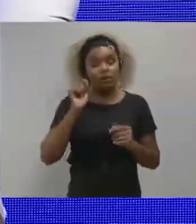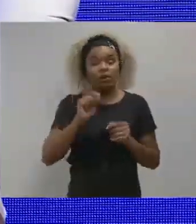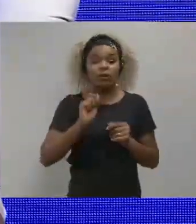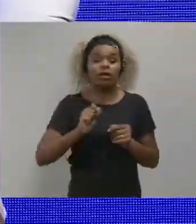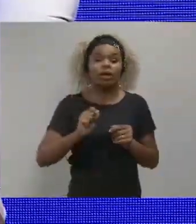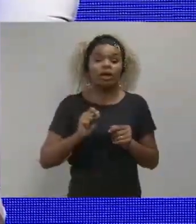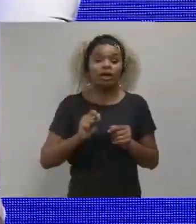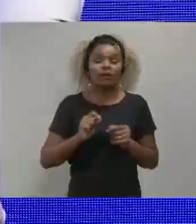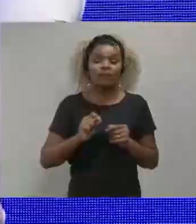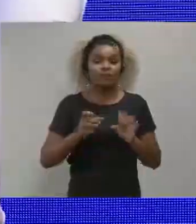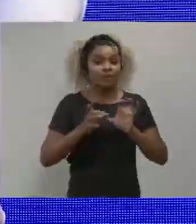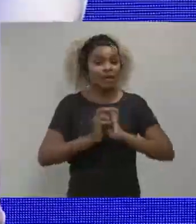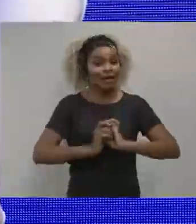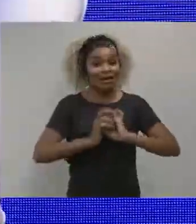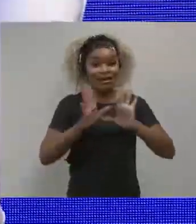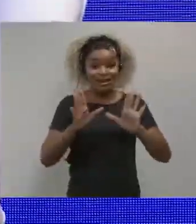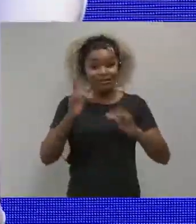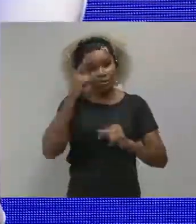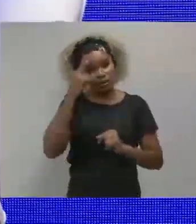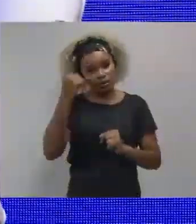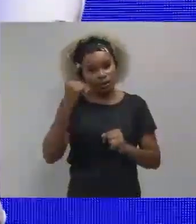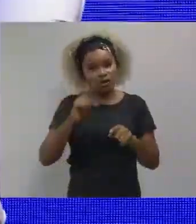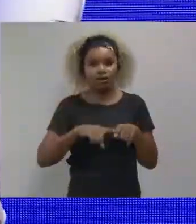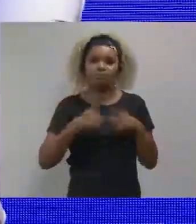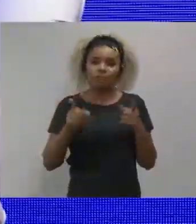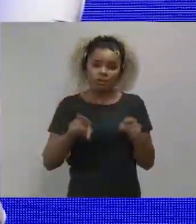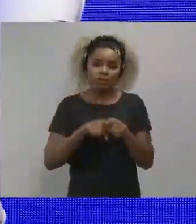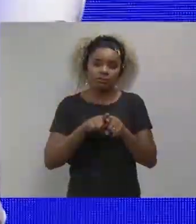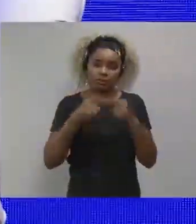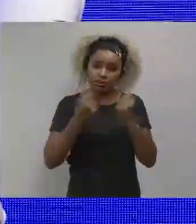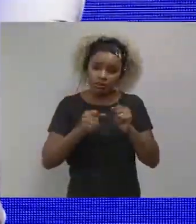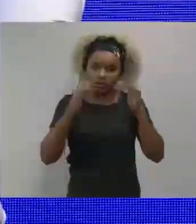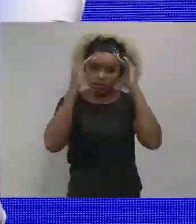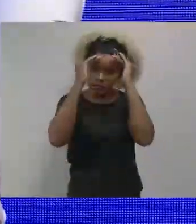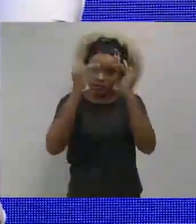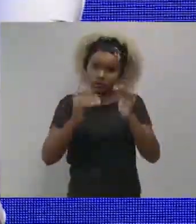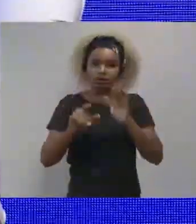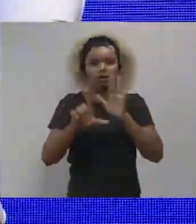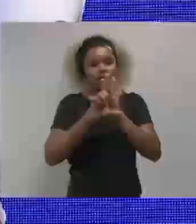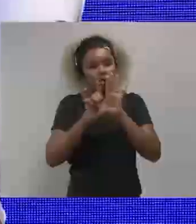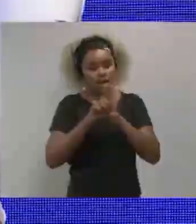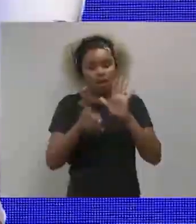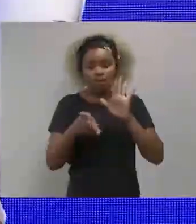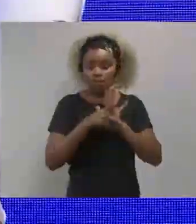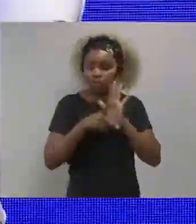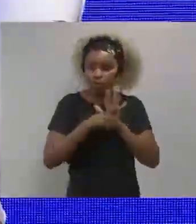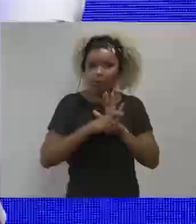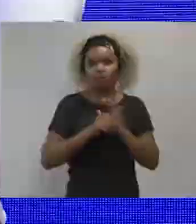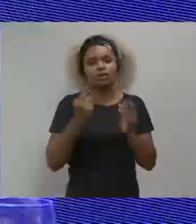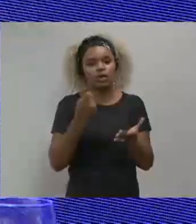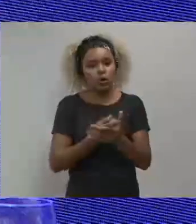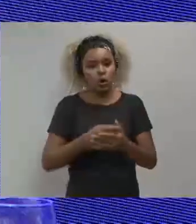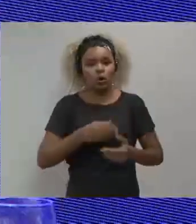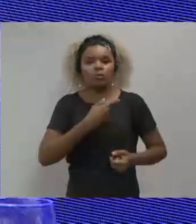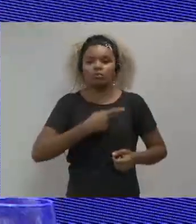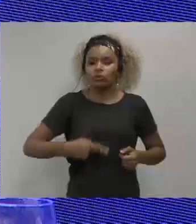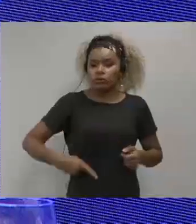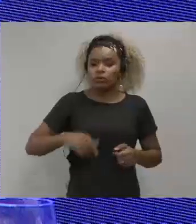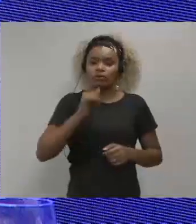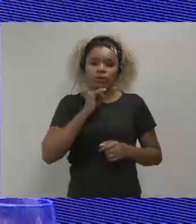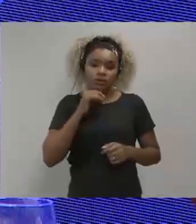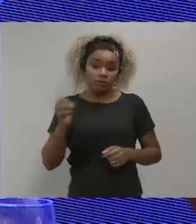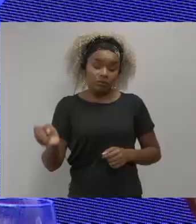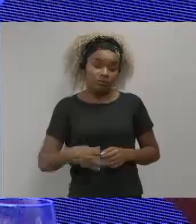and also with the perspective where you're free to have the idea but you have to follow the ritual of a public